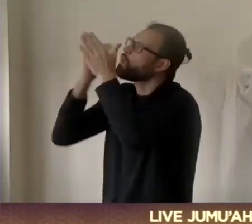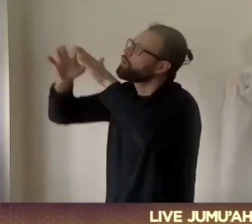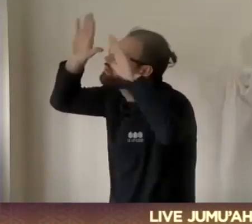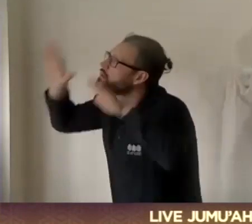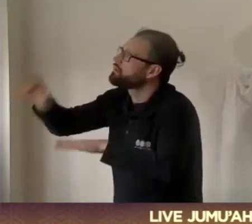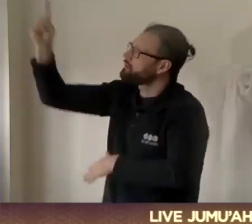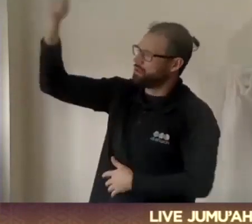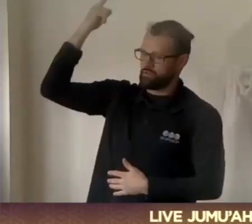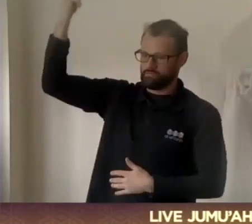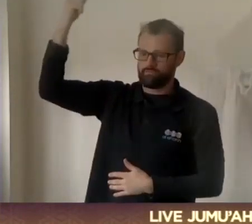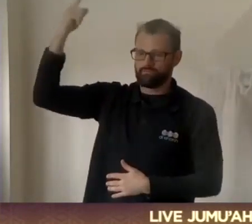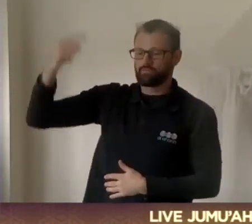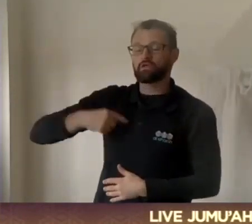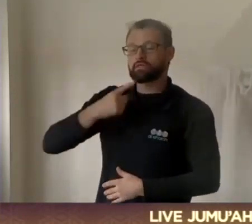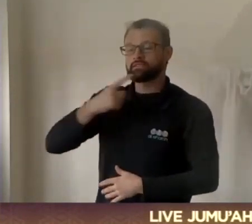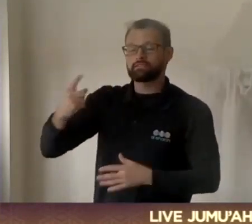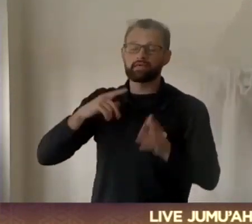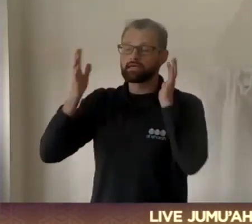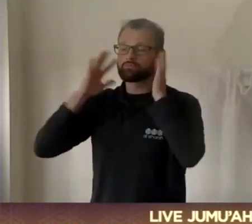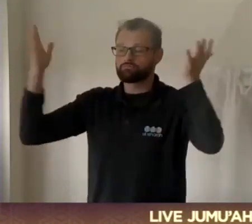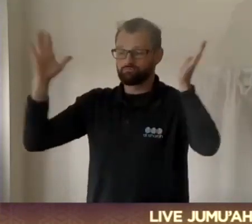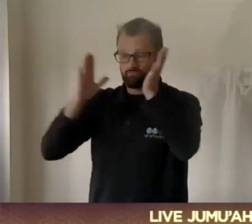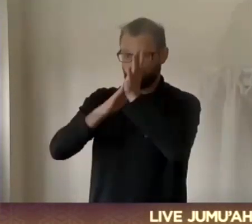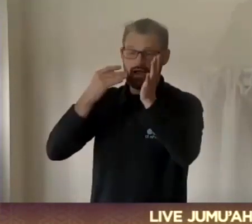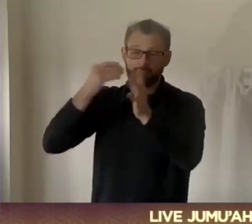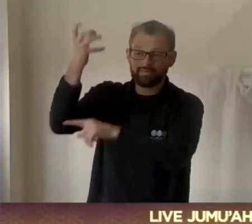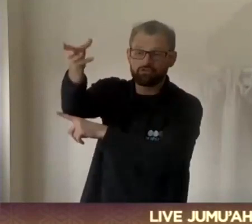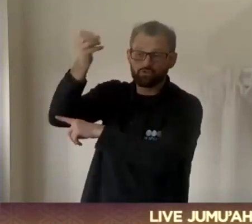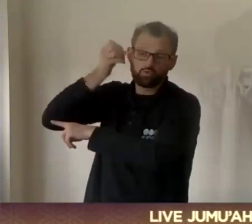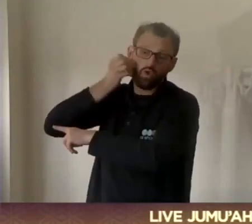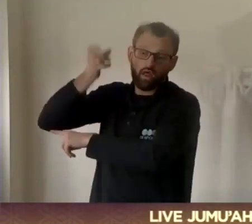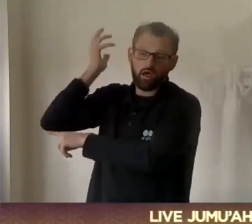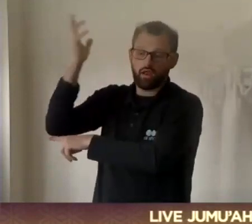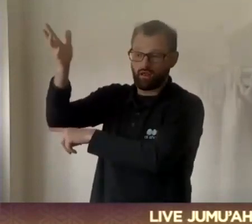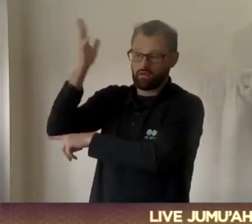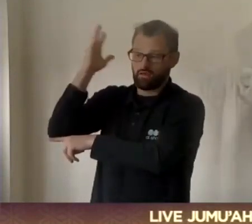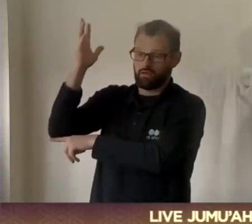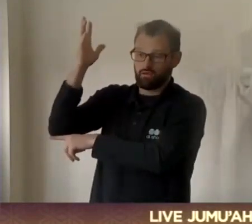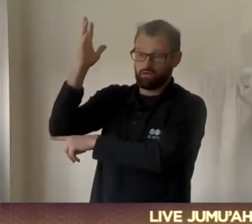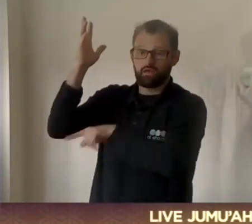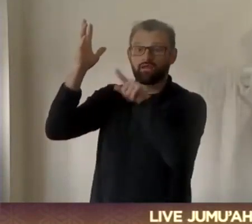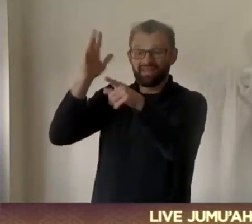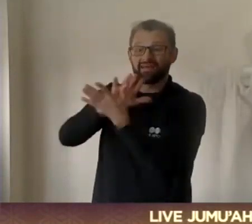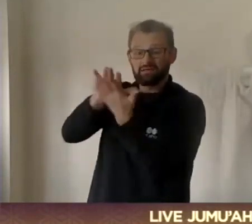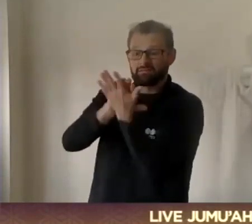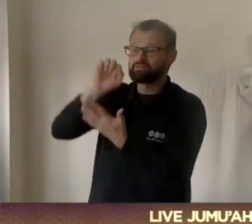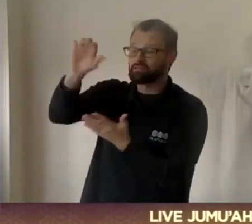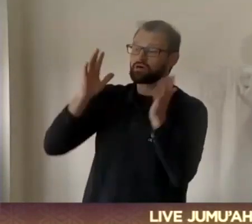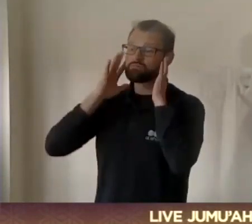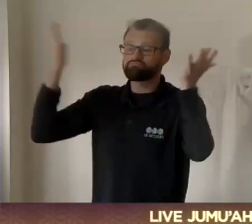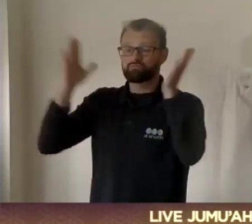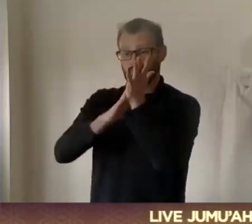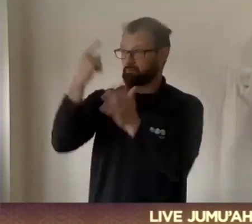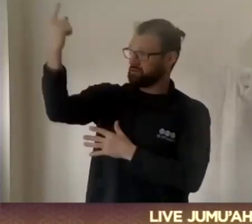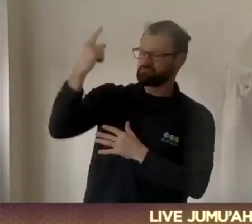rasoolullah sallallahu alayhi wasallam, what we are saying is, I will follow the example and the teachings